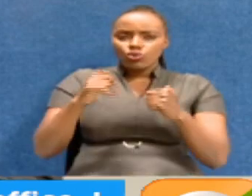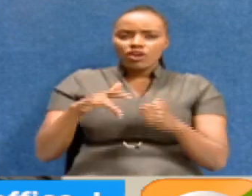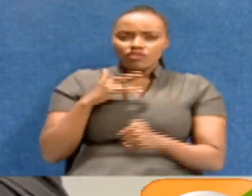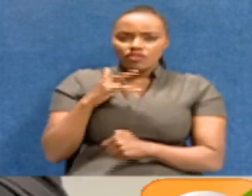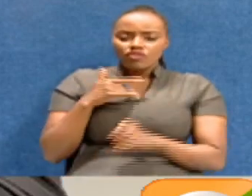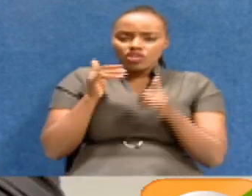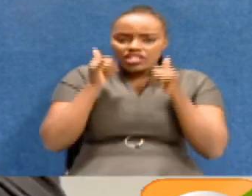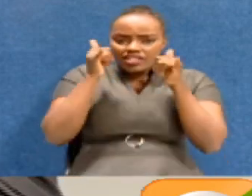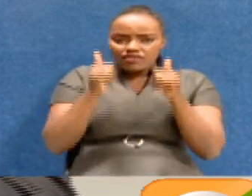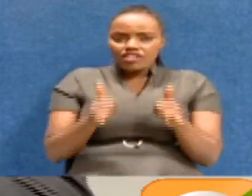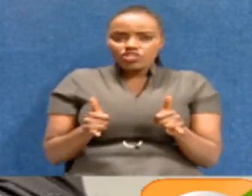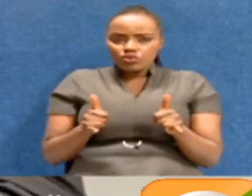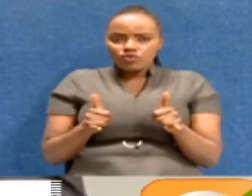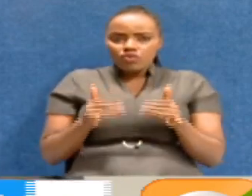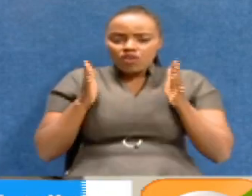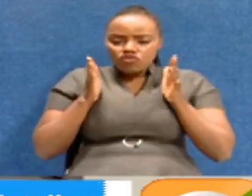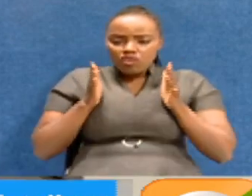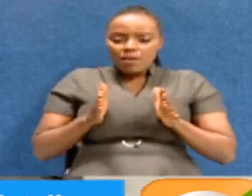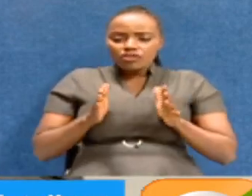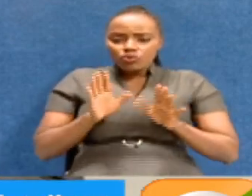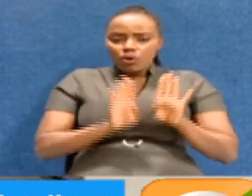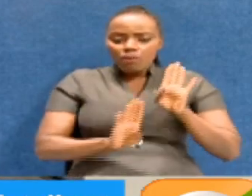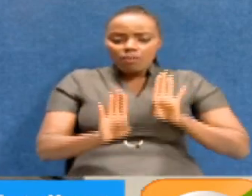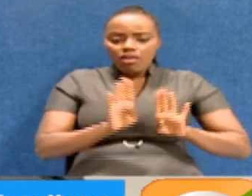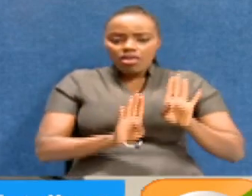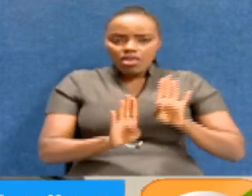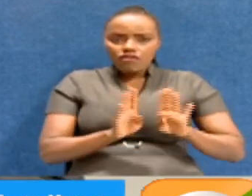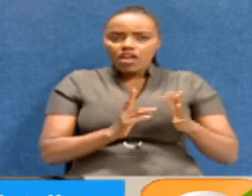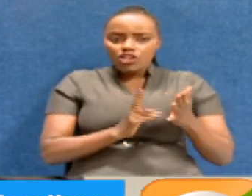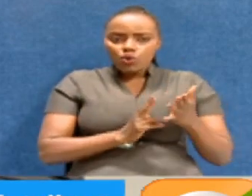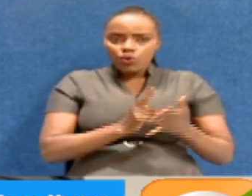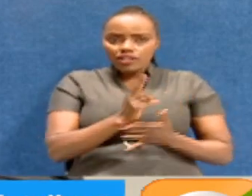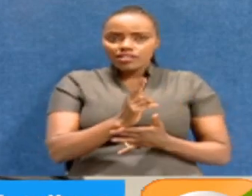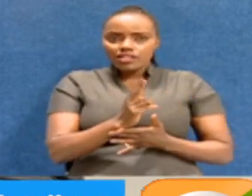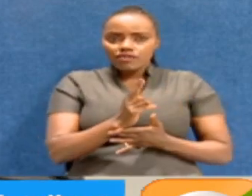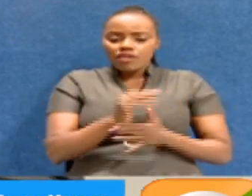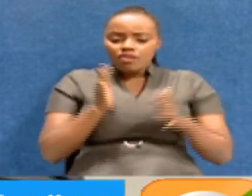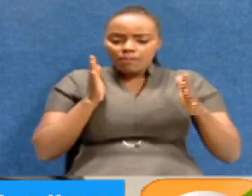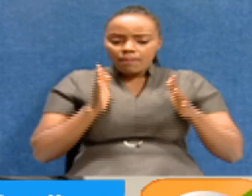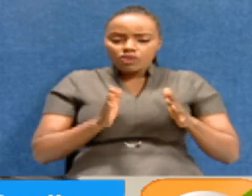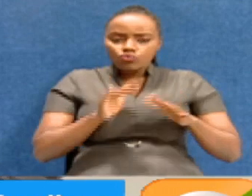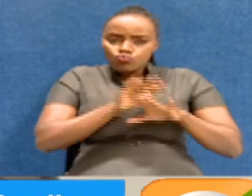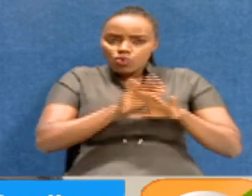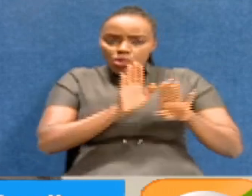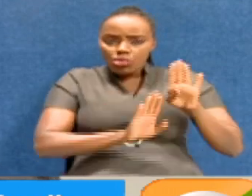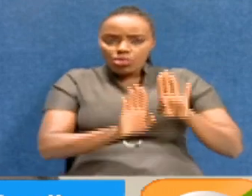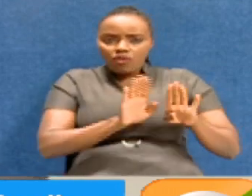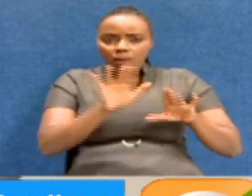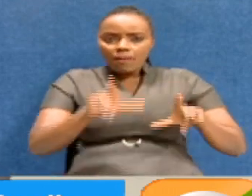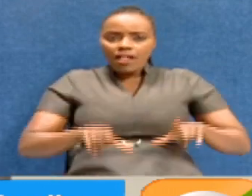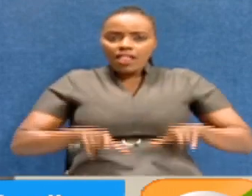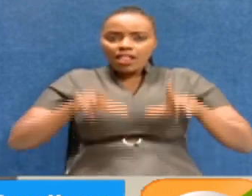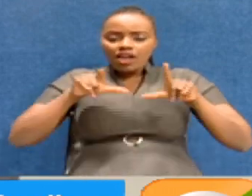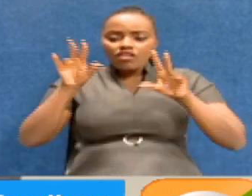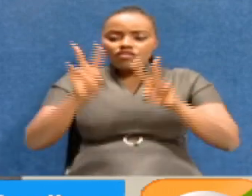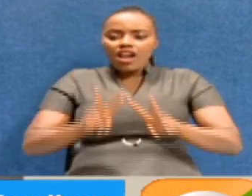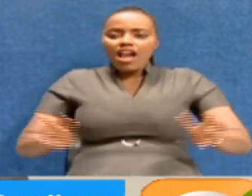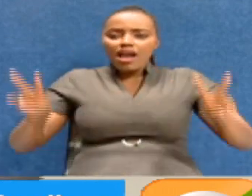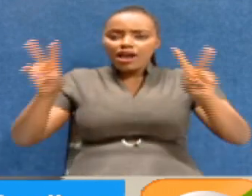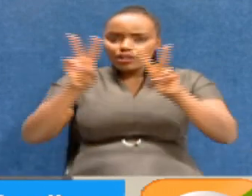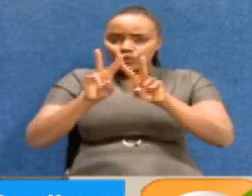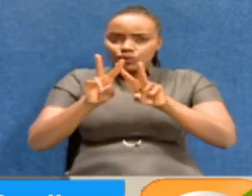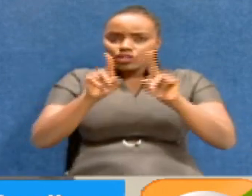individual or personal integrity. And personal integrity in his life, in his values,